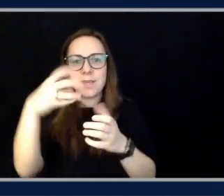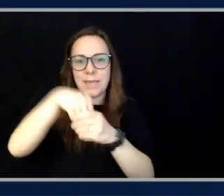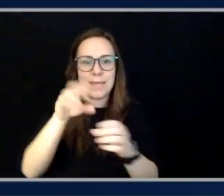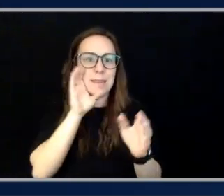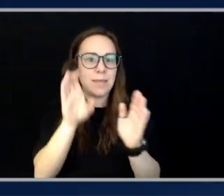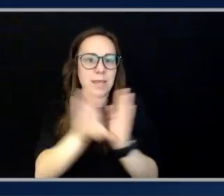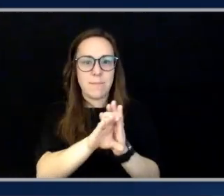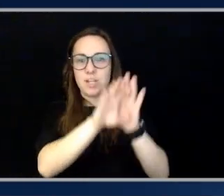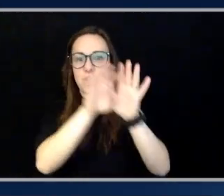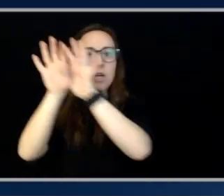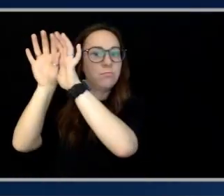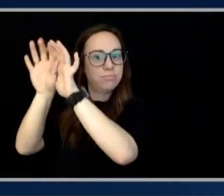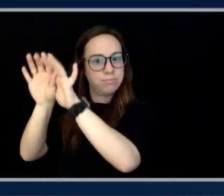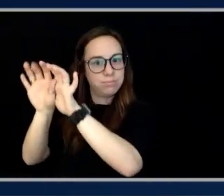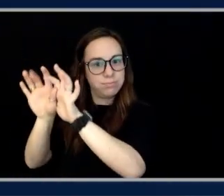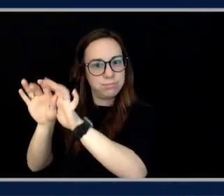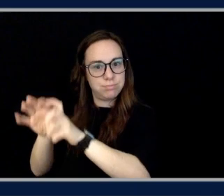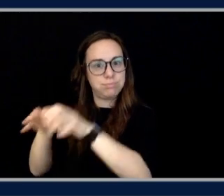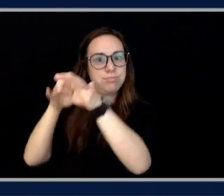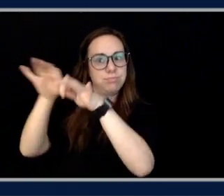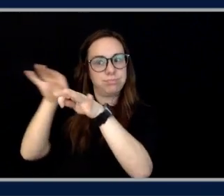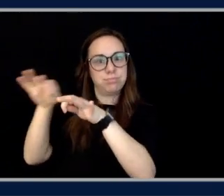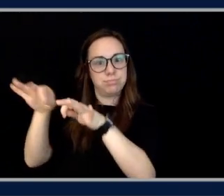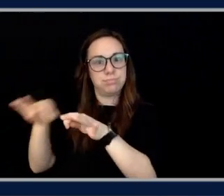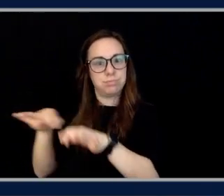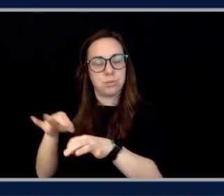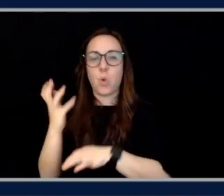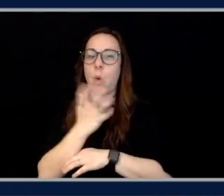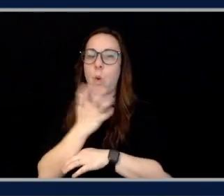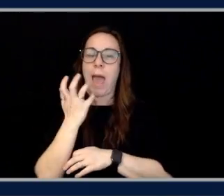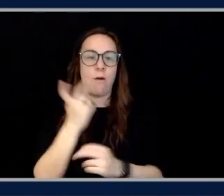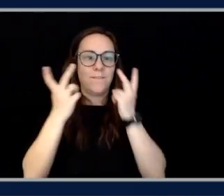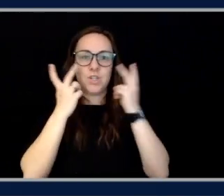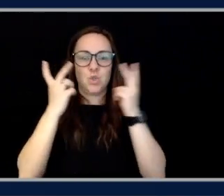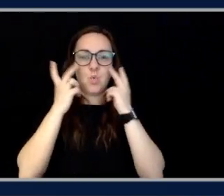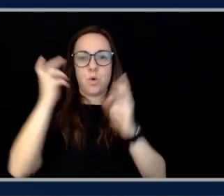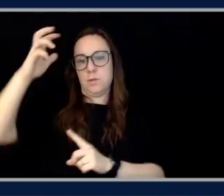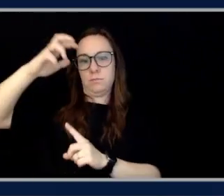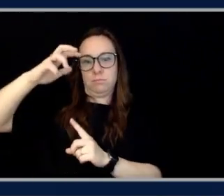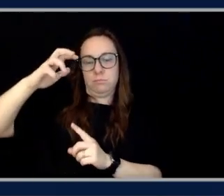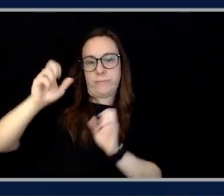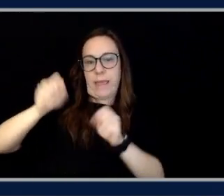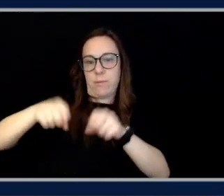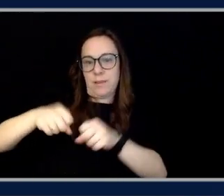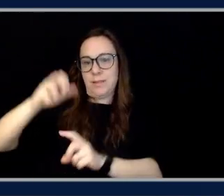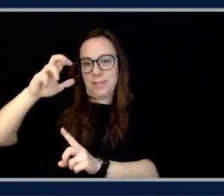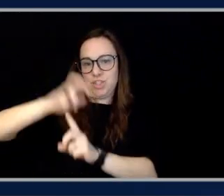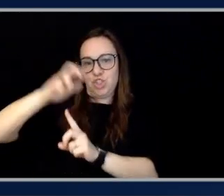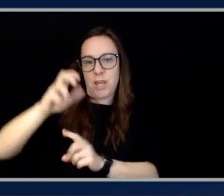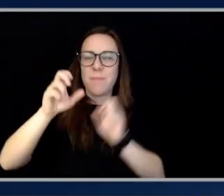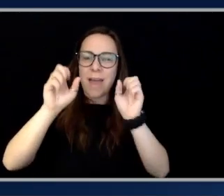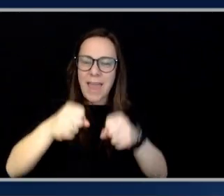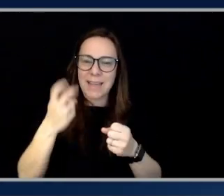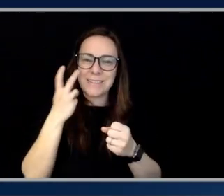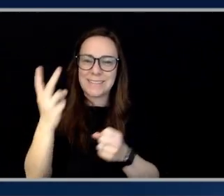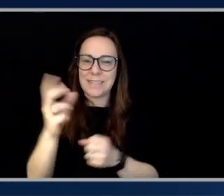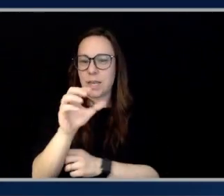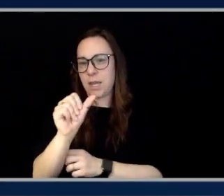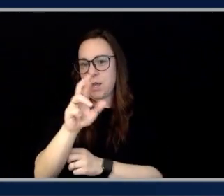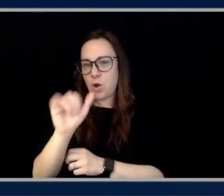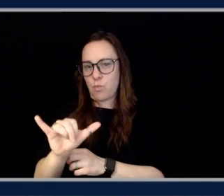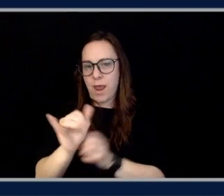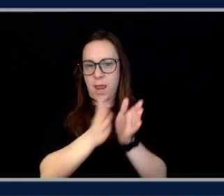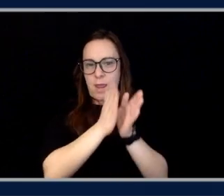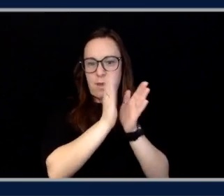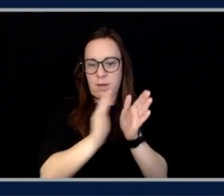to its visual capabilities. And it looks like it's an array too, right? Yeah. So it even like was able to, I mean, because like a